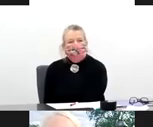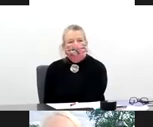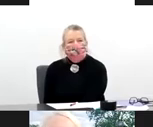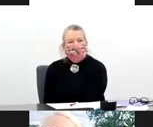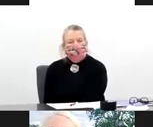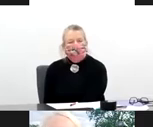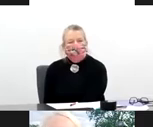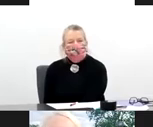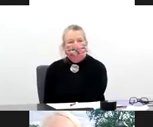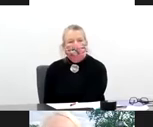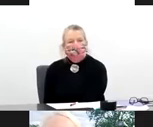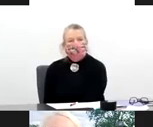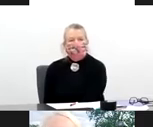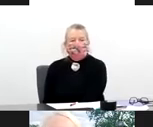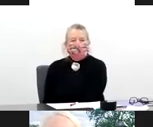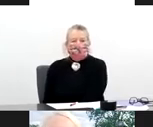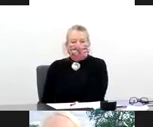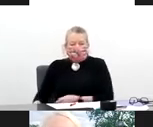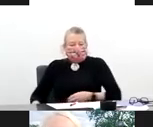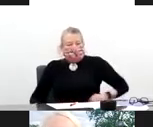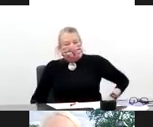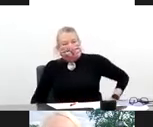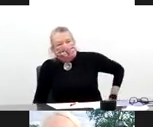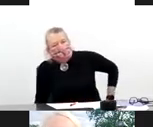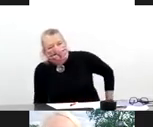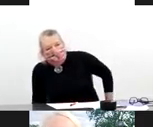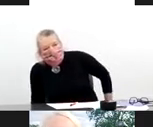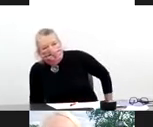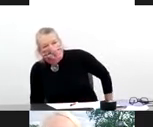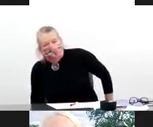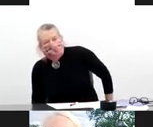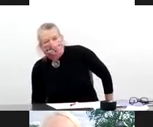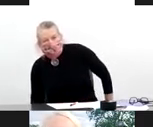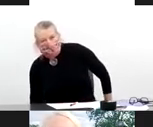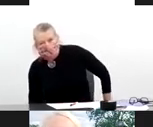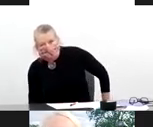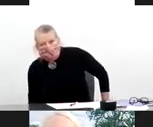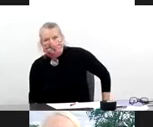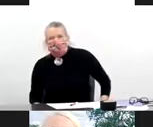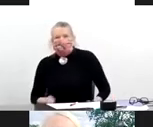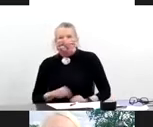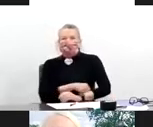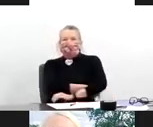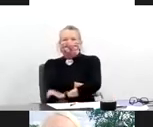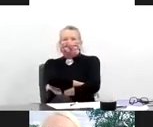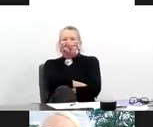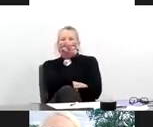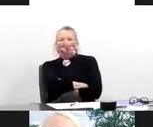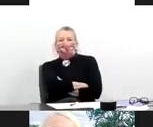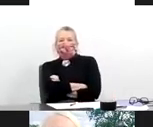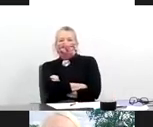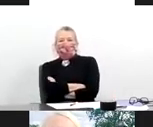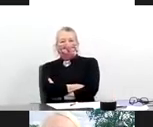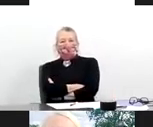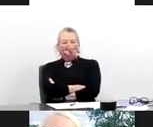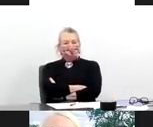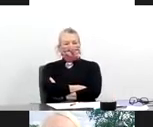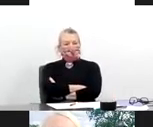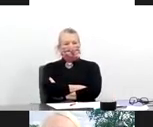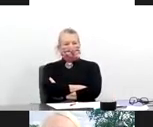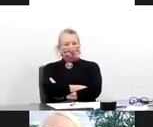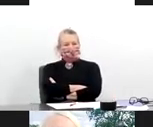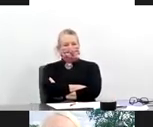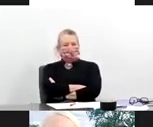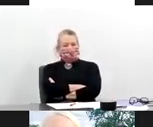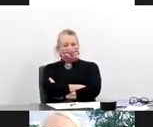of six feet or more. However, recent data indicates that aerosol transmission, namely particles small